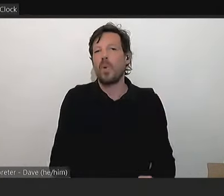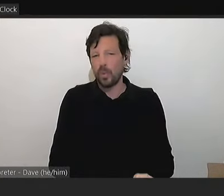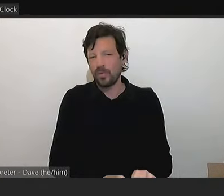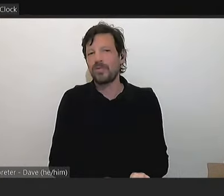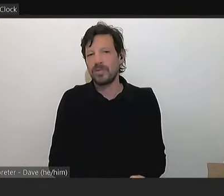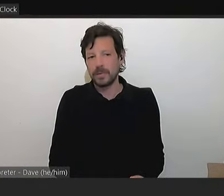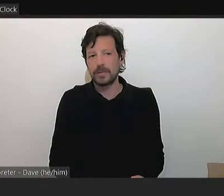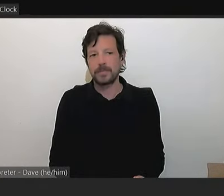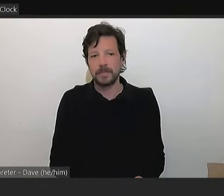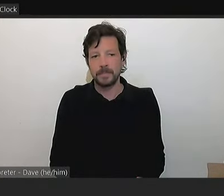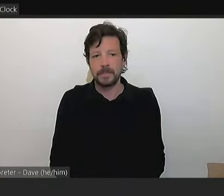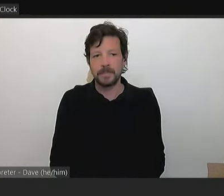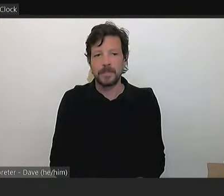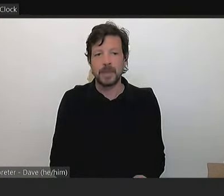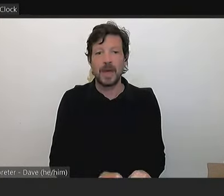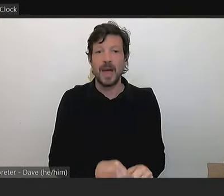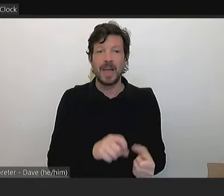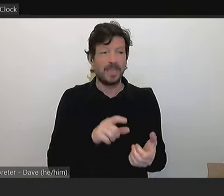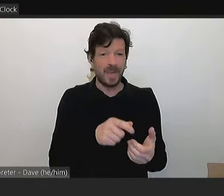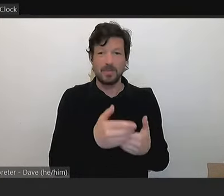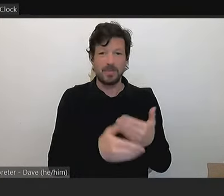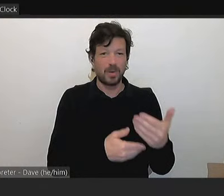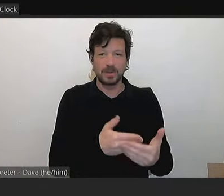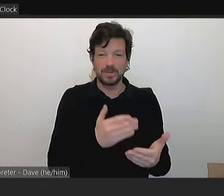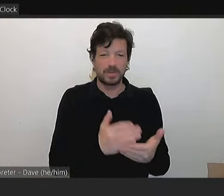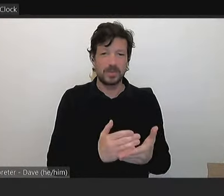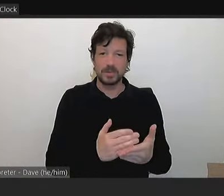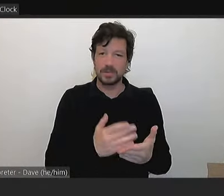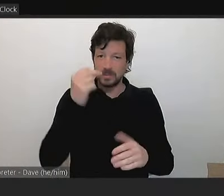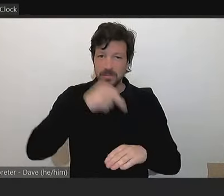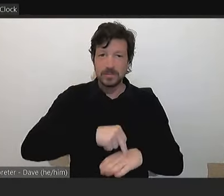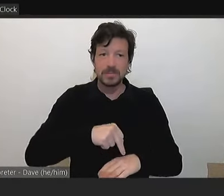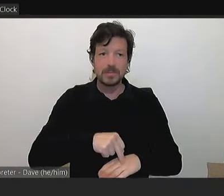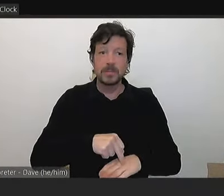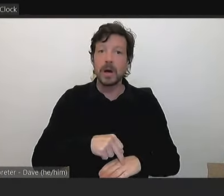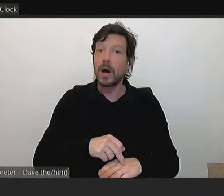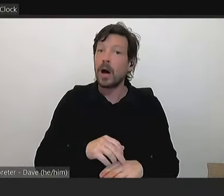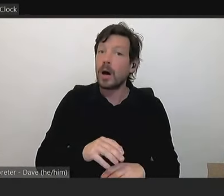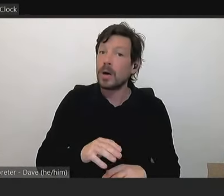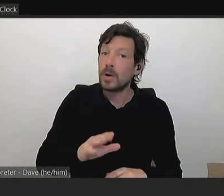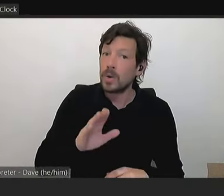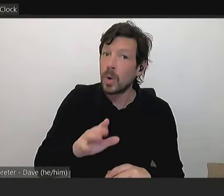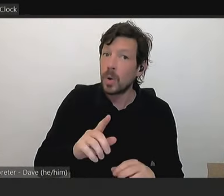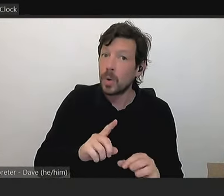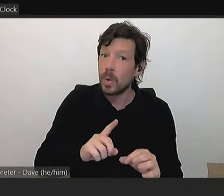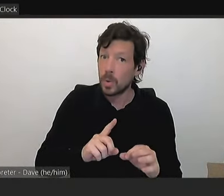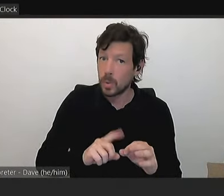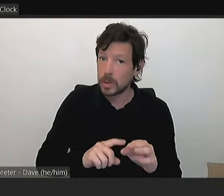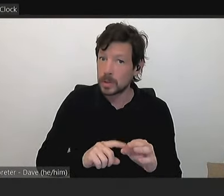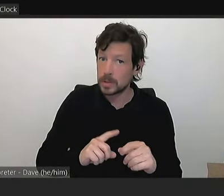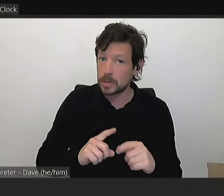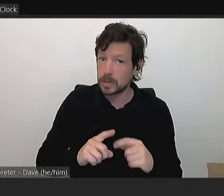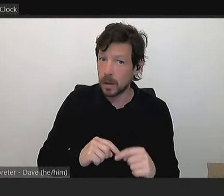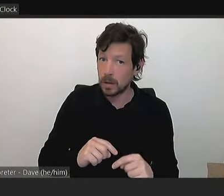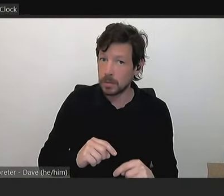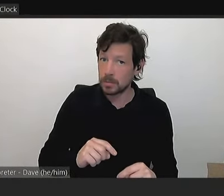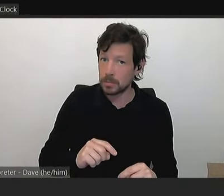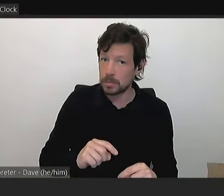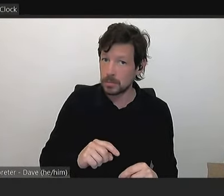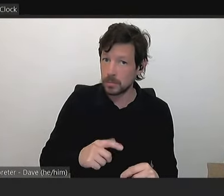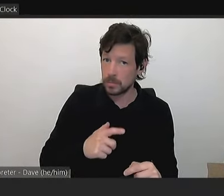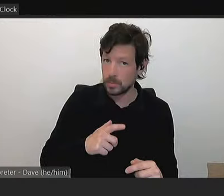it's done is ridiculous and, uh... And your question is why, in reference to, you want the parking